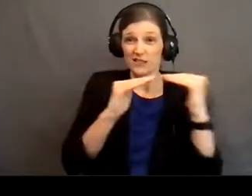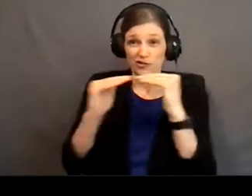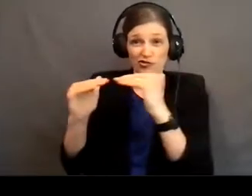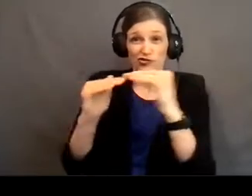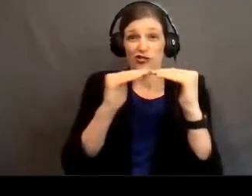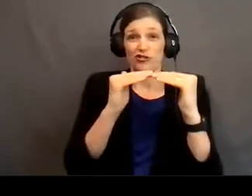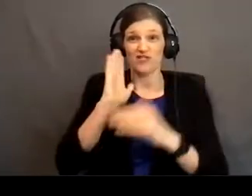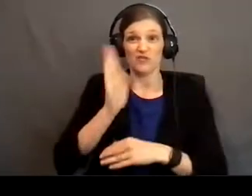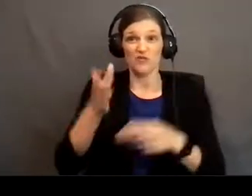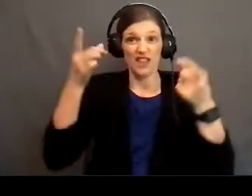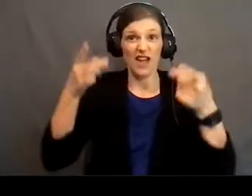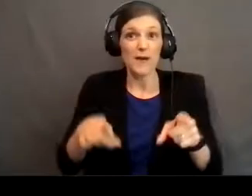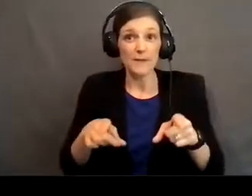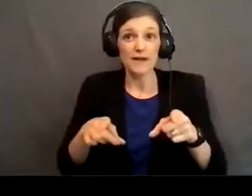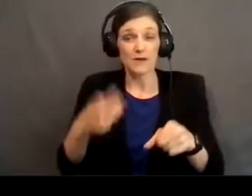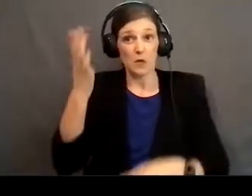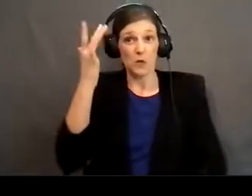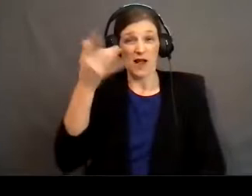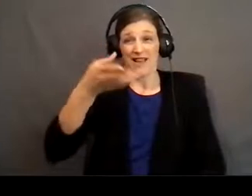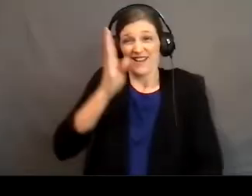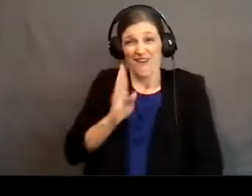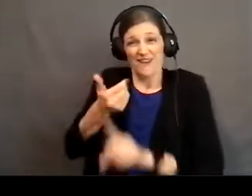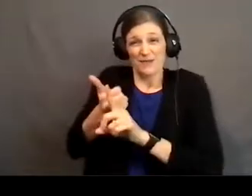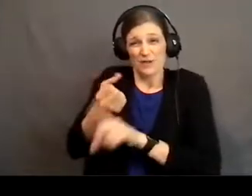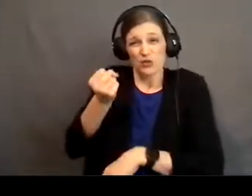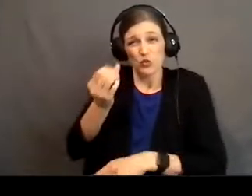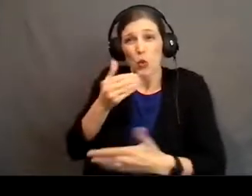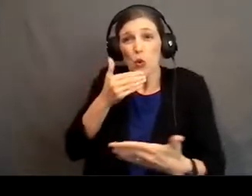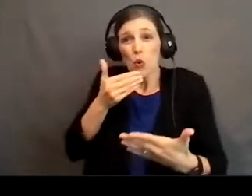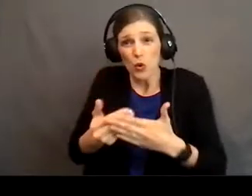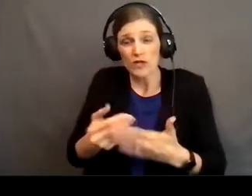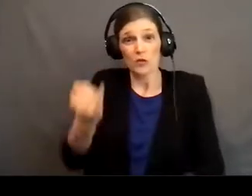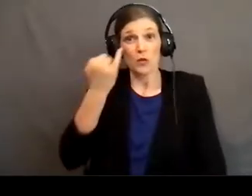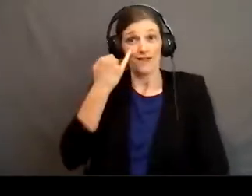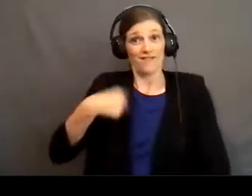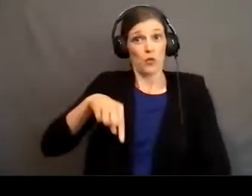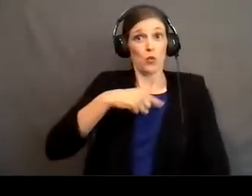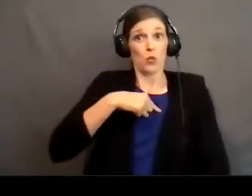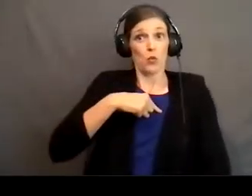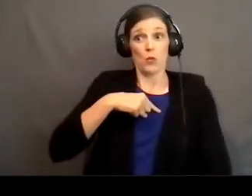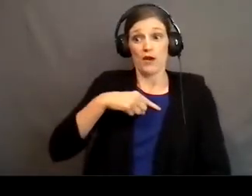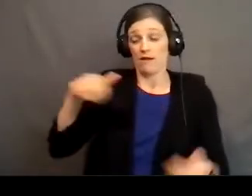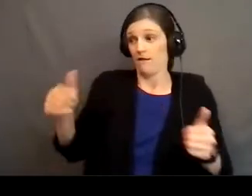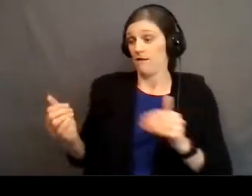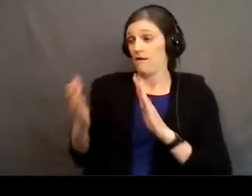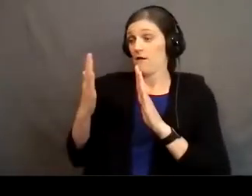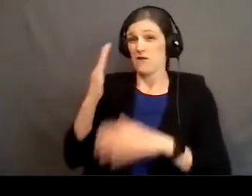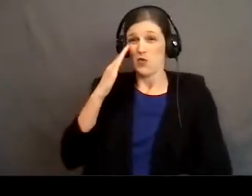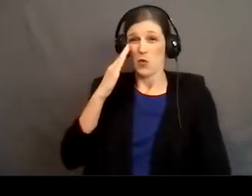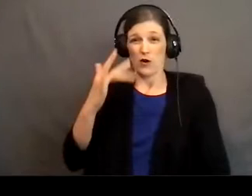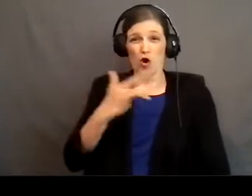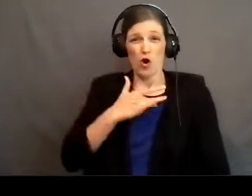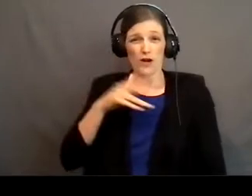occur because God is so good. And so, if we come knowing that our hearts are evil,